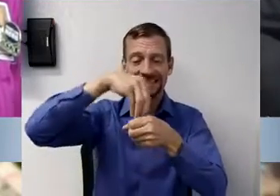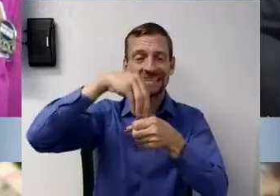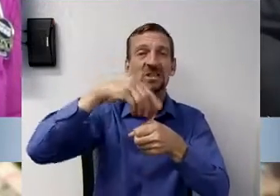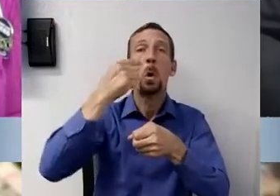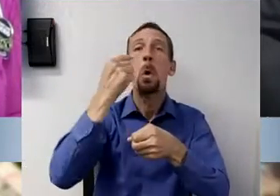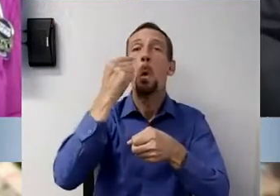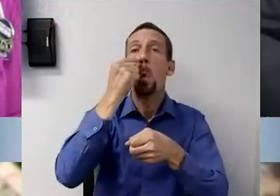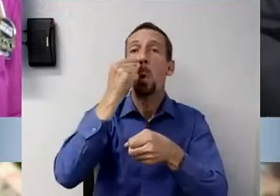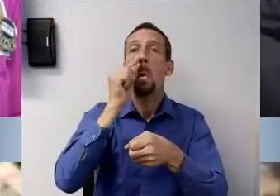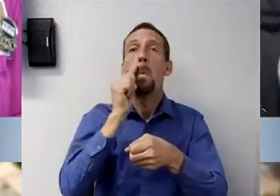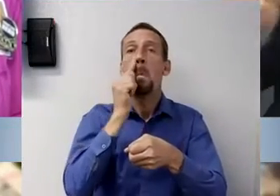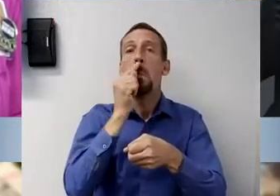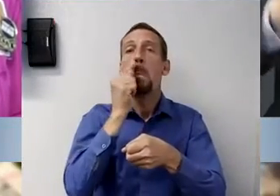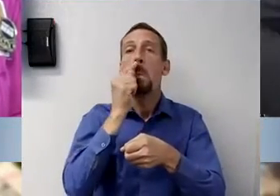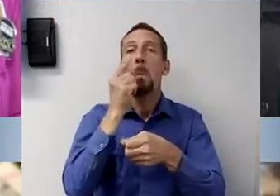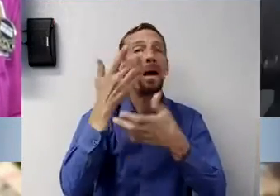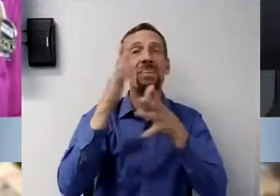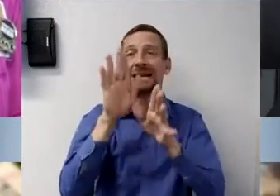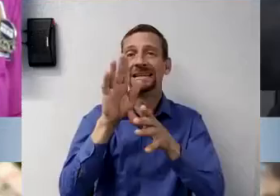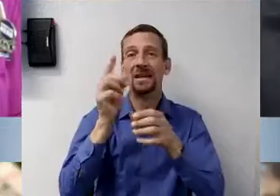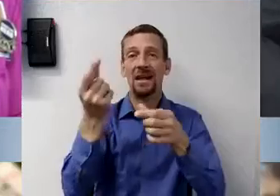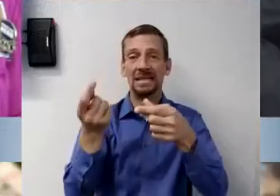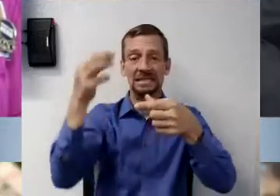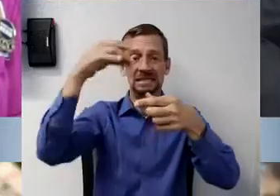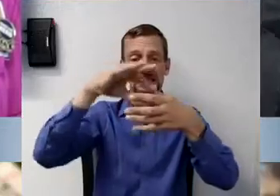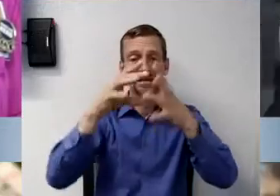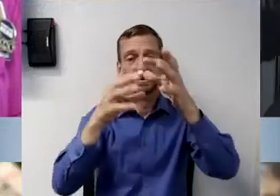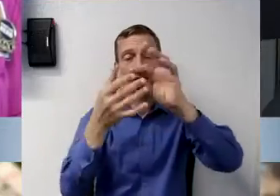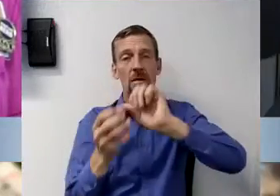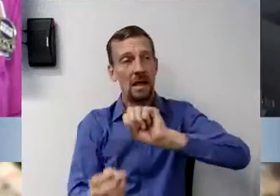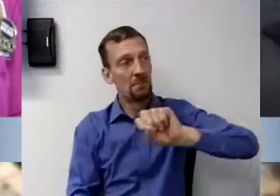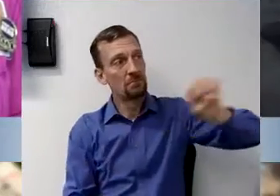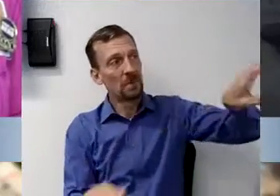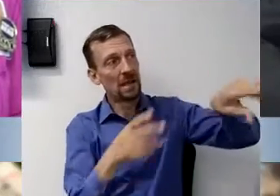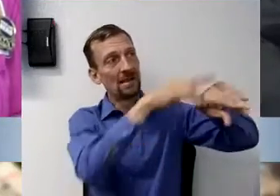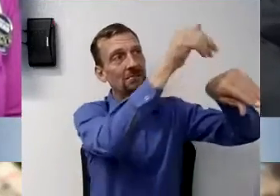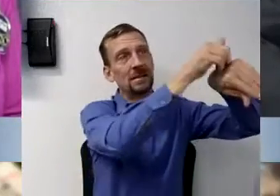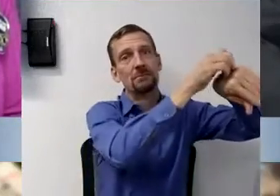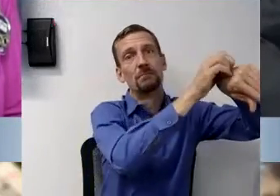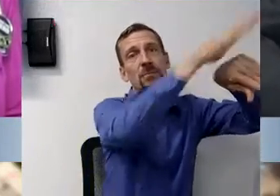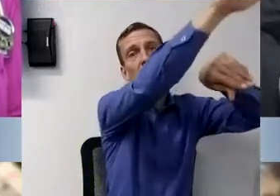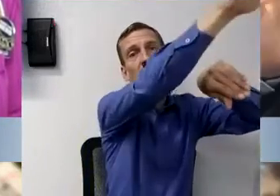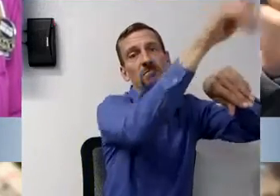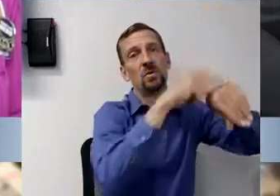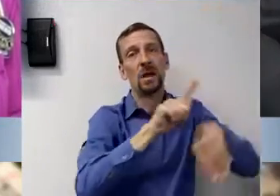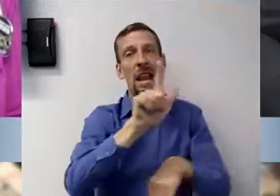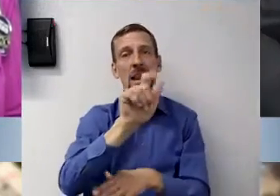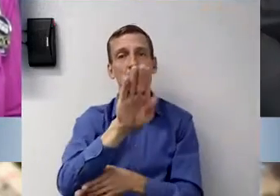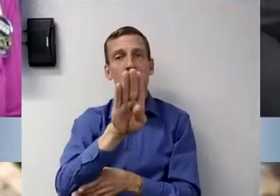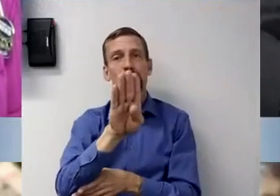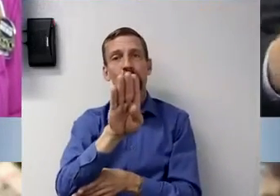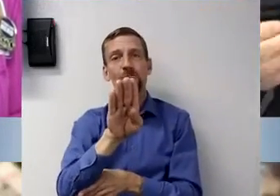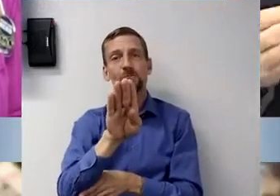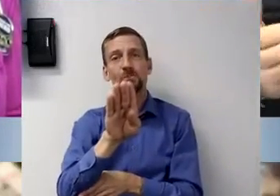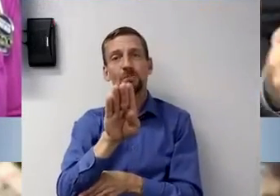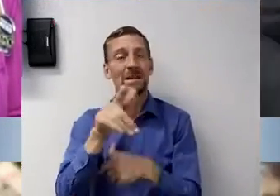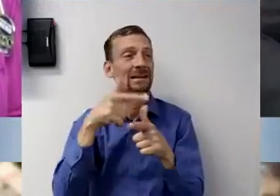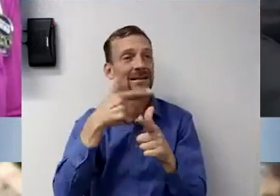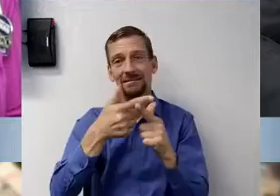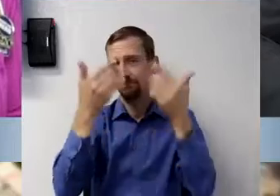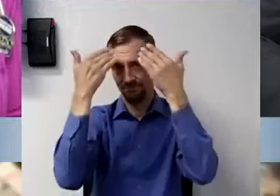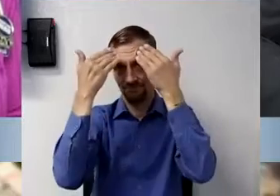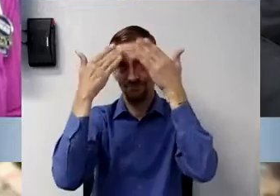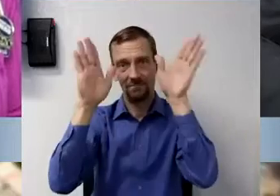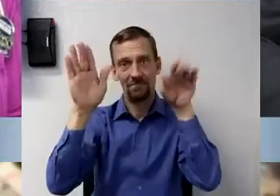of your nostril. And then you put it back into the kit and you give it to them and they send it off to a commercial lab and again, have no idea how long it